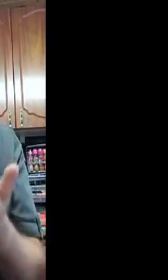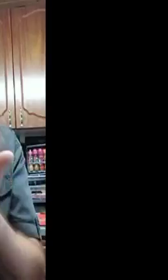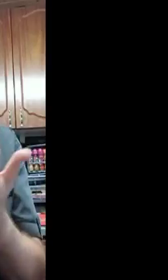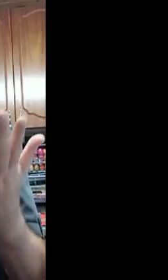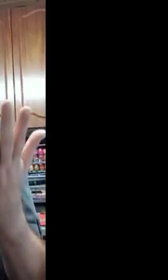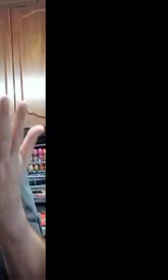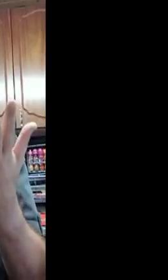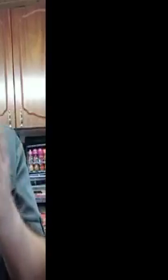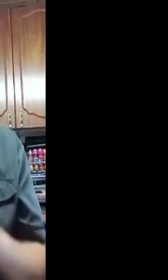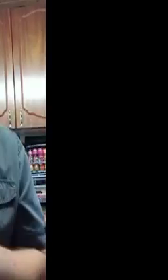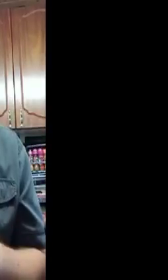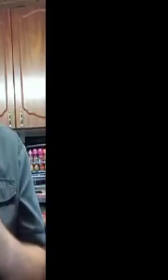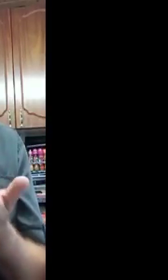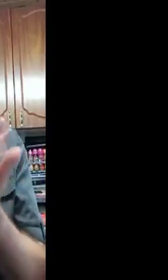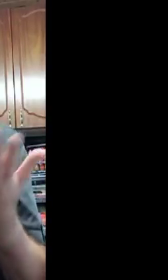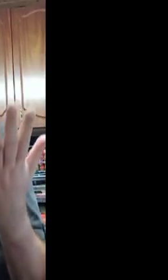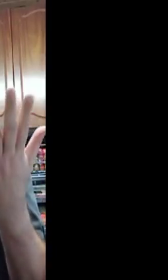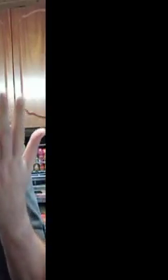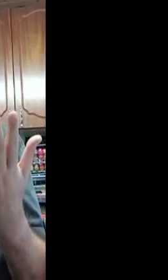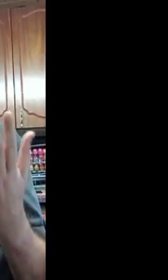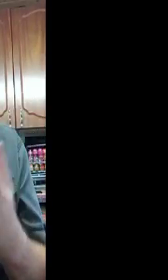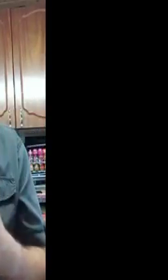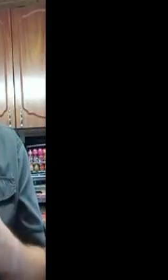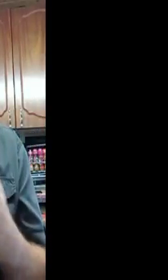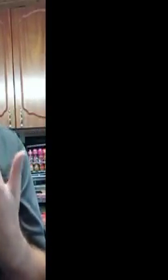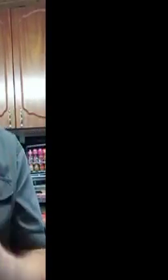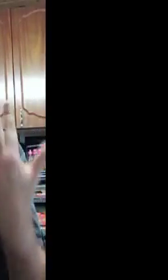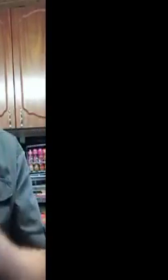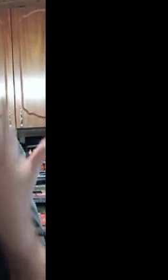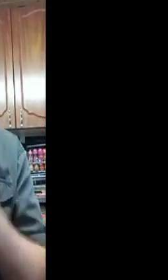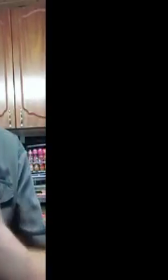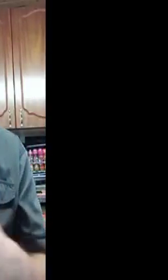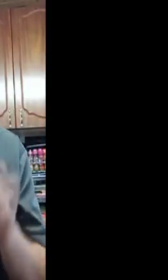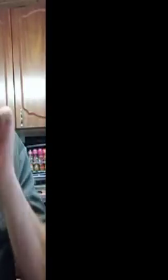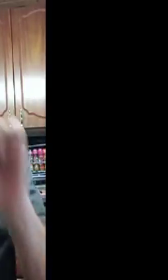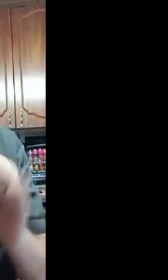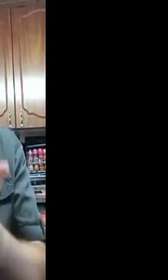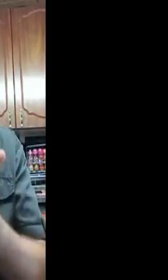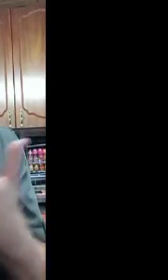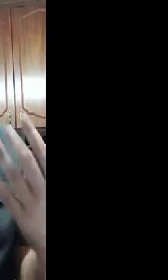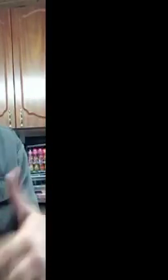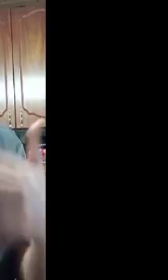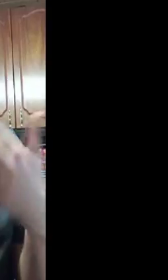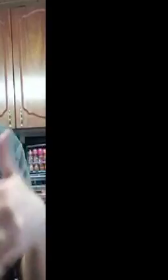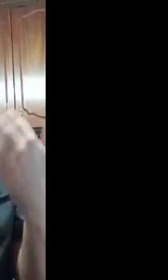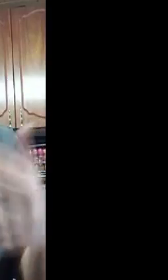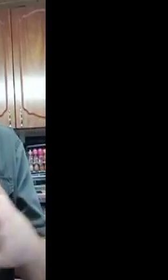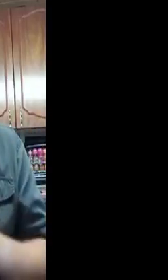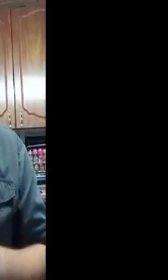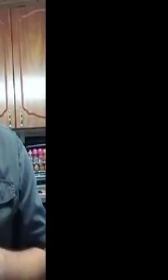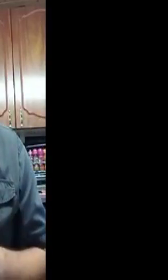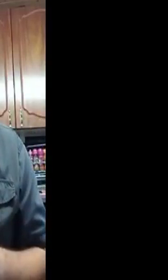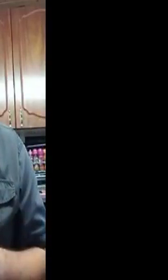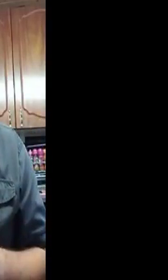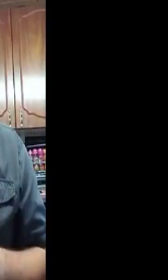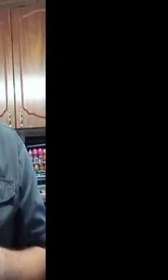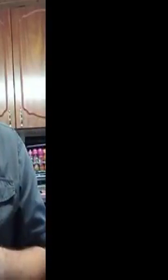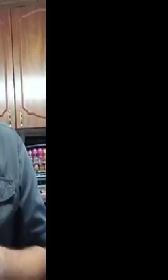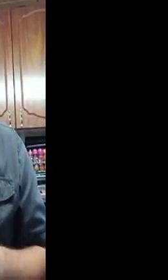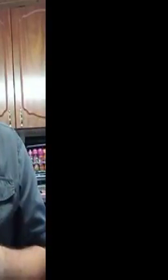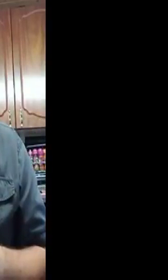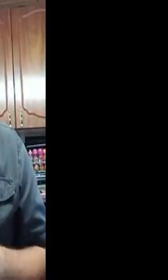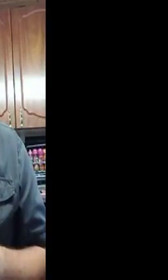at the oriental, know, for us 12 type storms. And again, that's varying up and down, as I understand it here on this one.